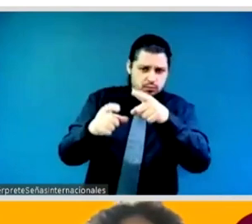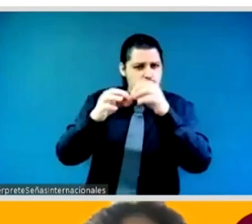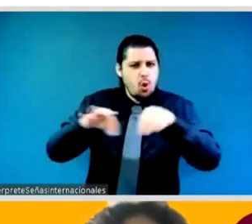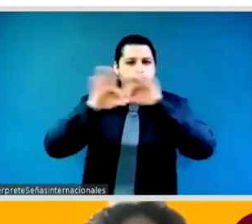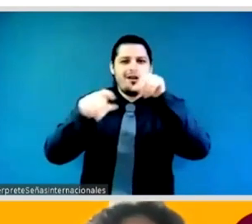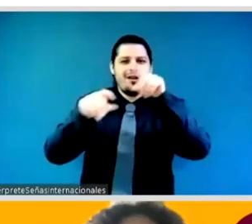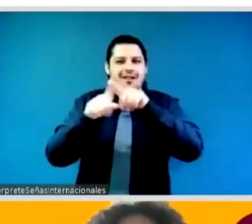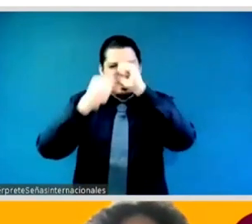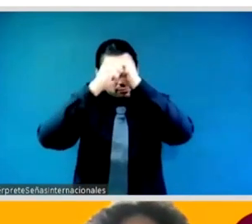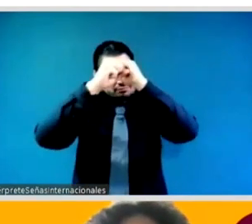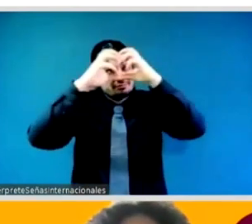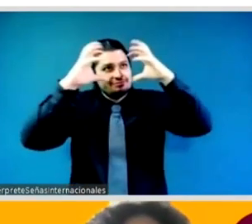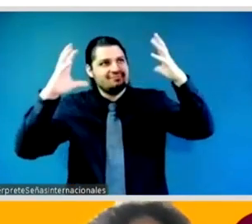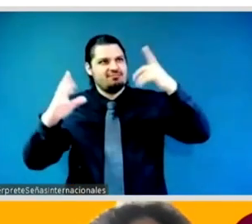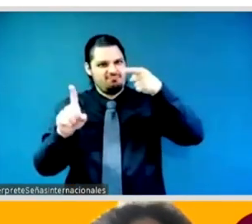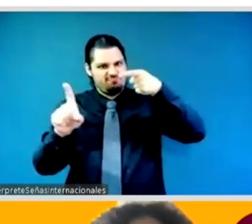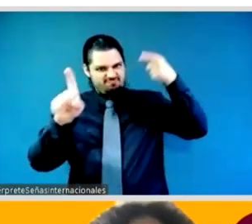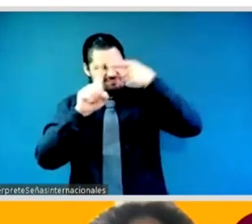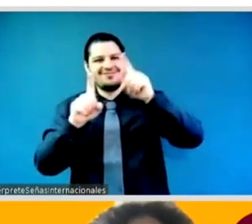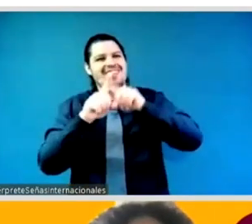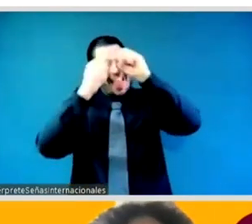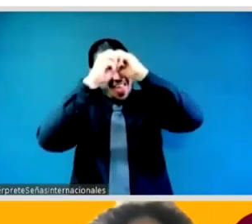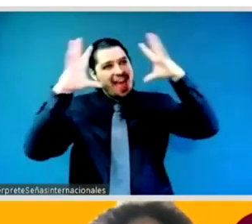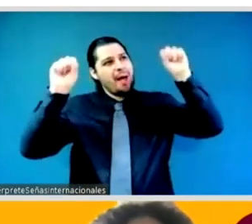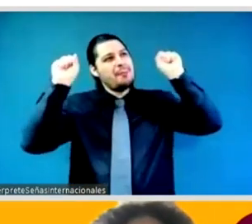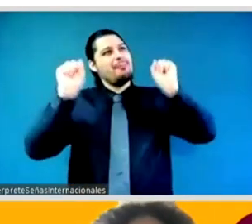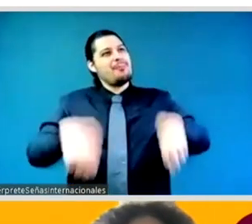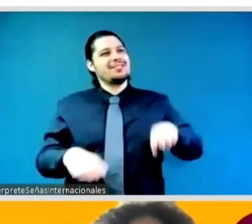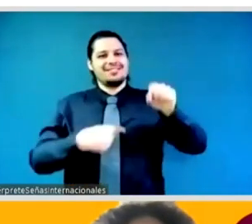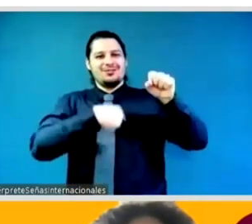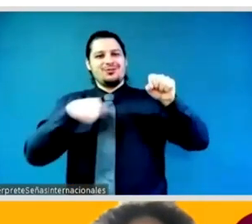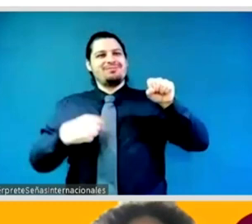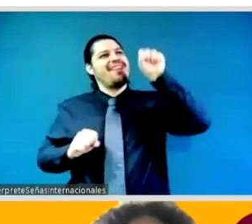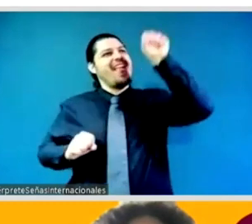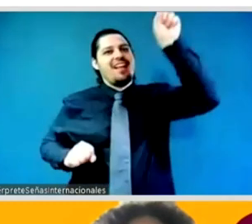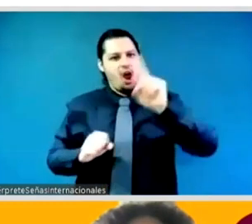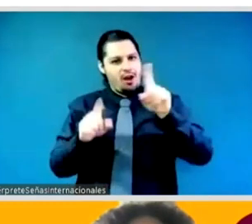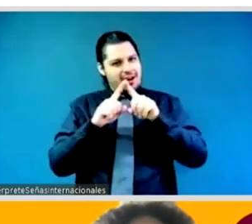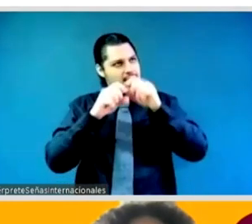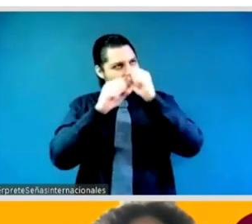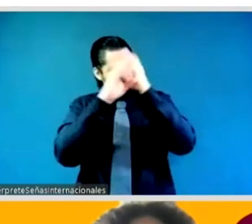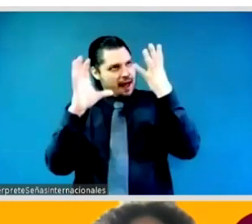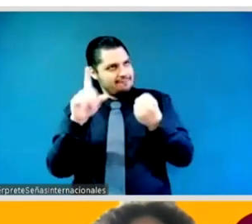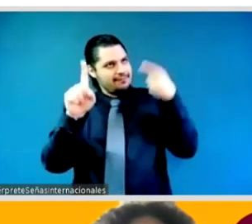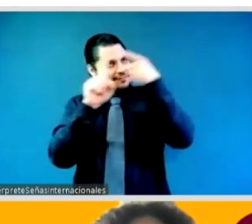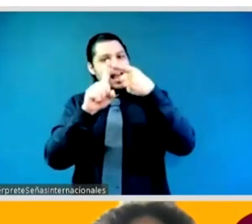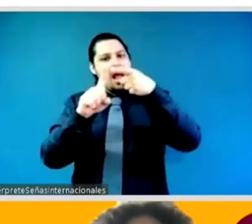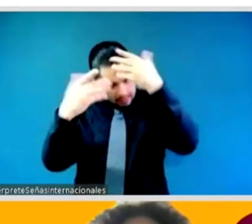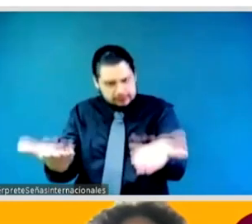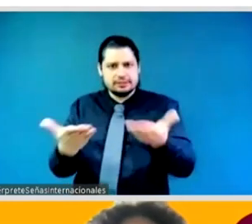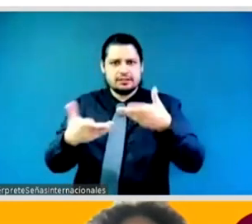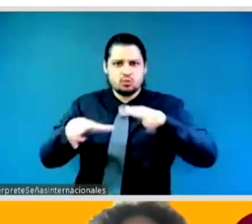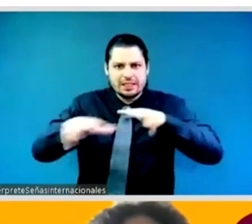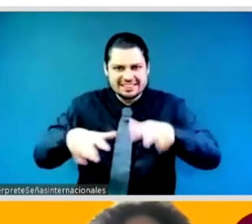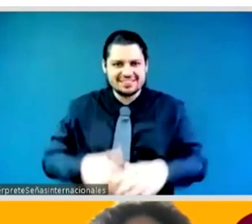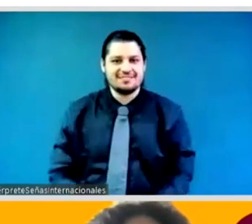commitments and examples of that that you've seen thank you um i agree with what kitty said um